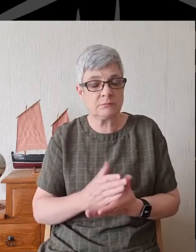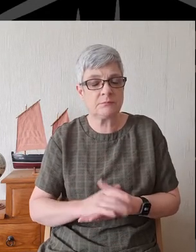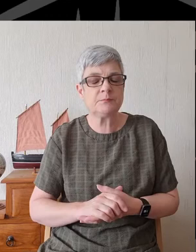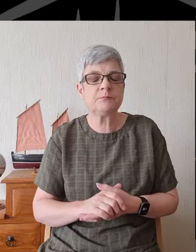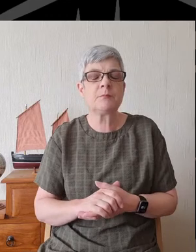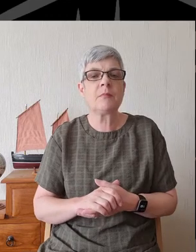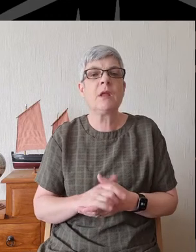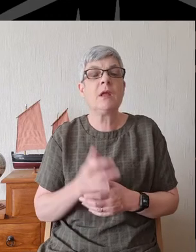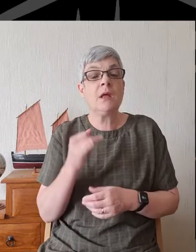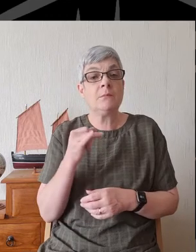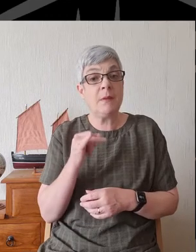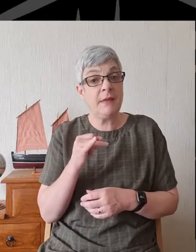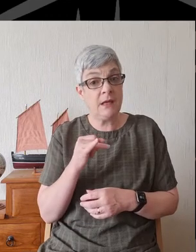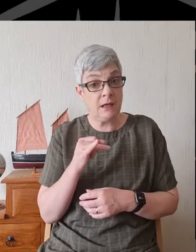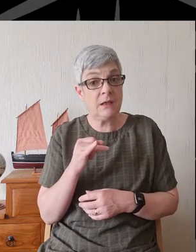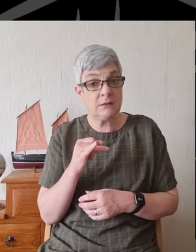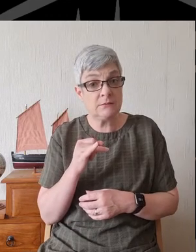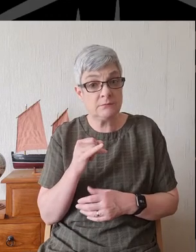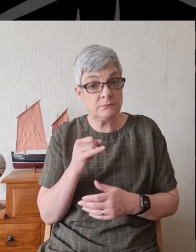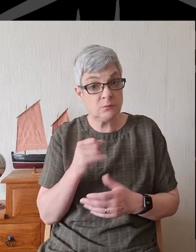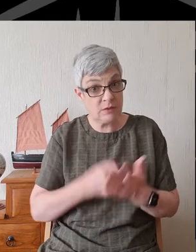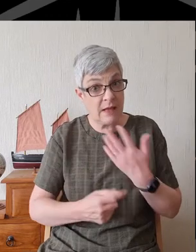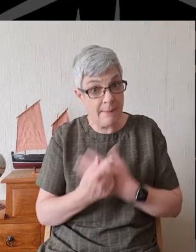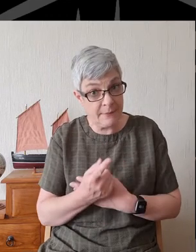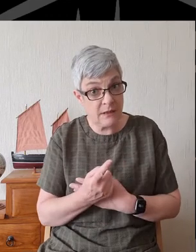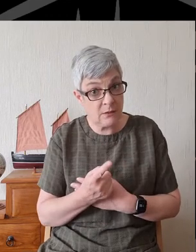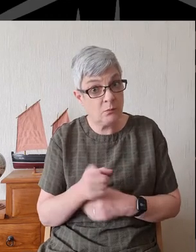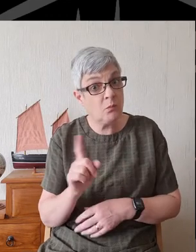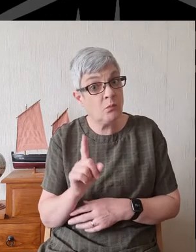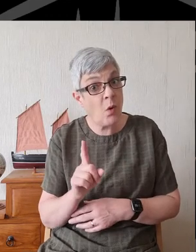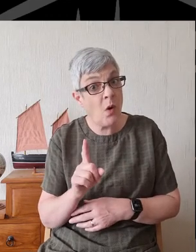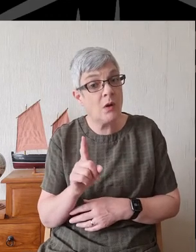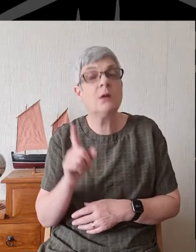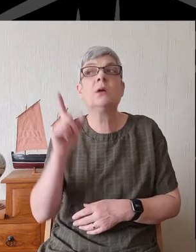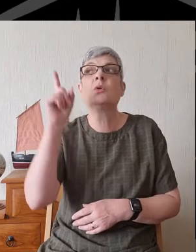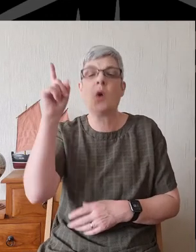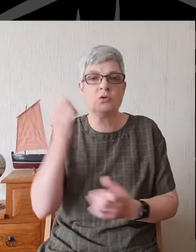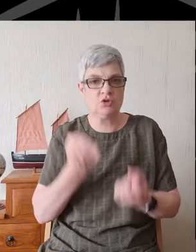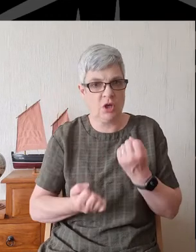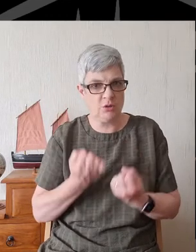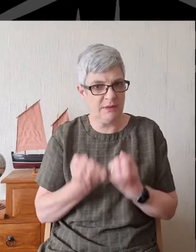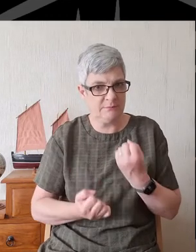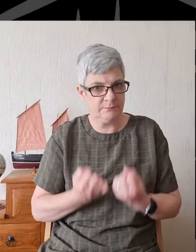It might actually be the judgment of God.